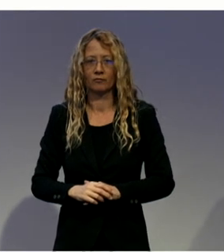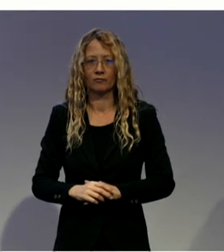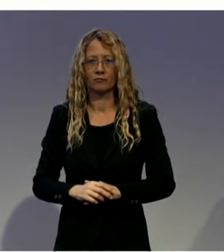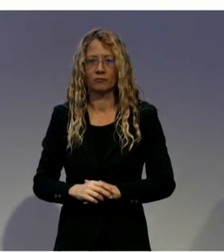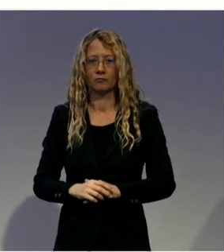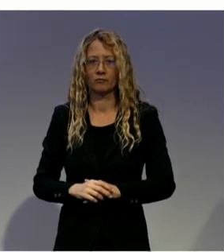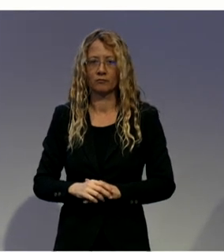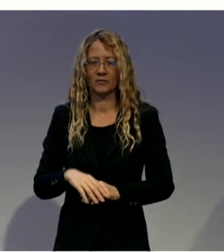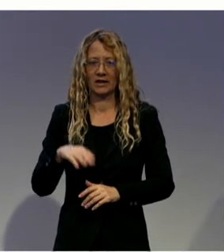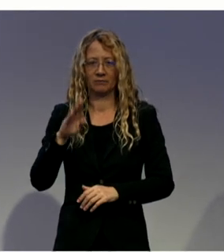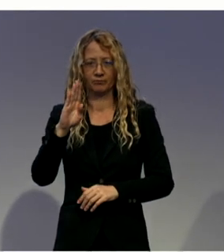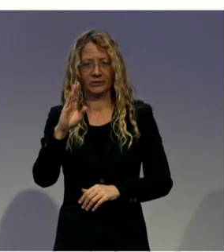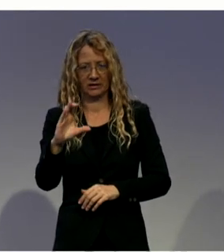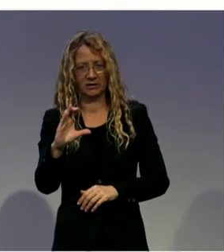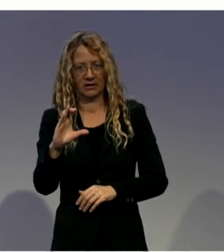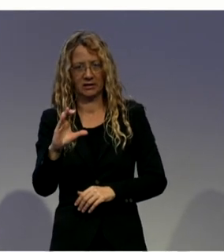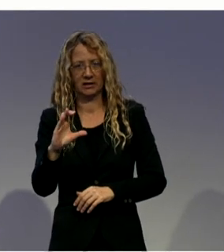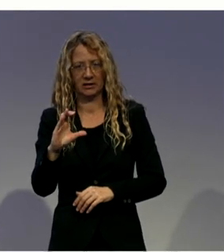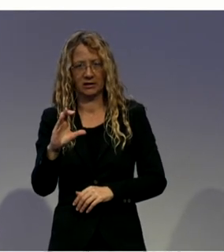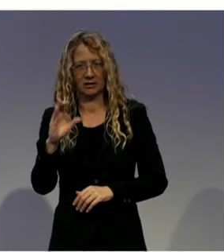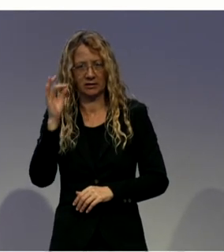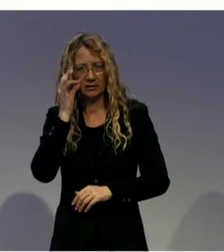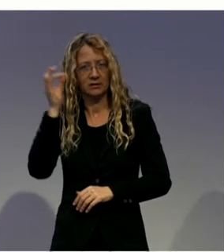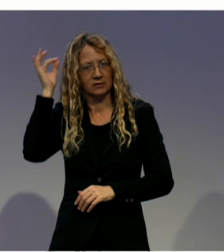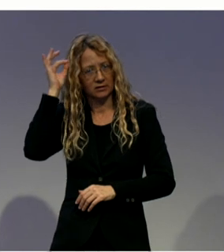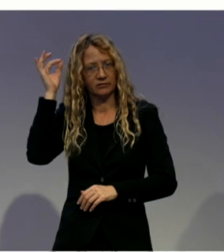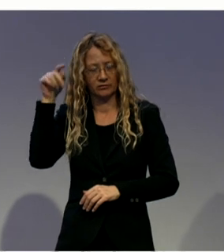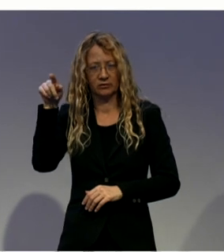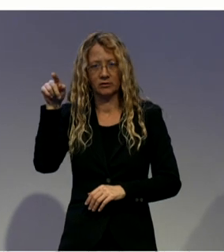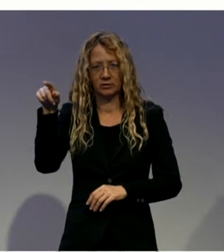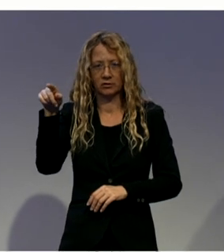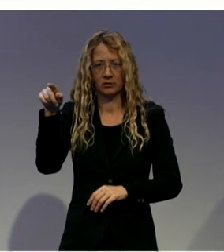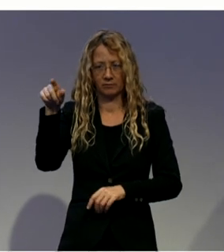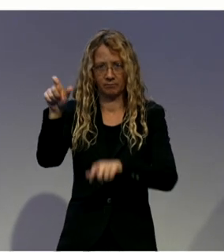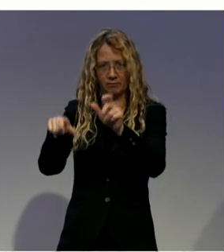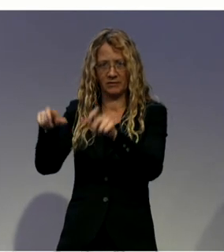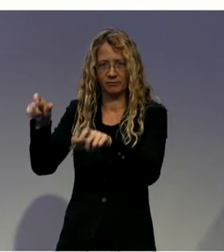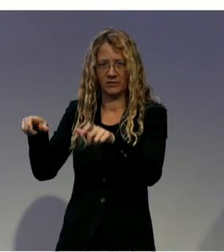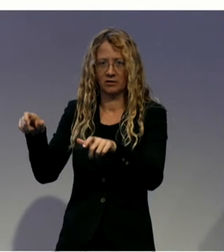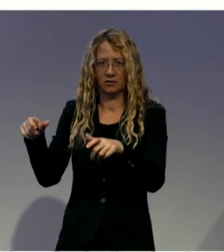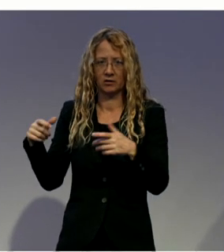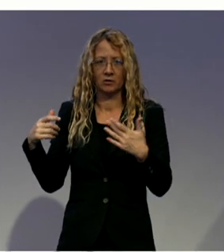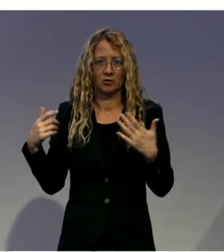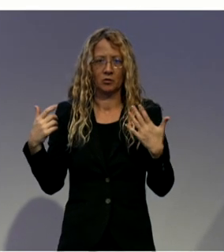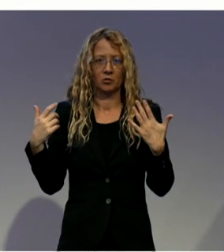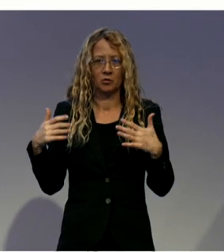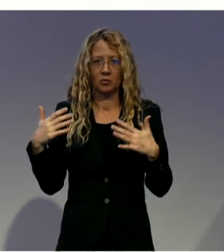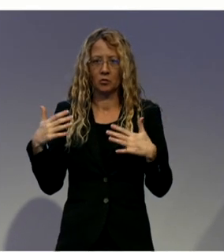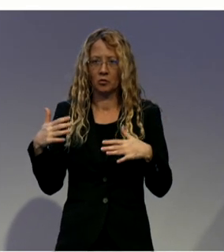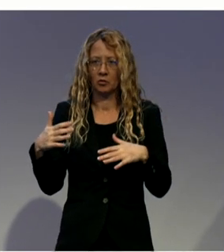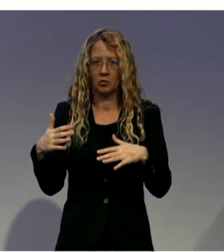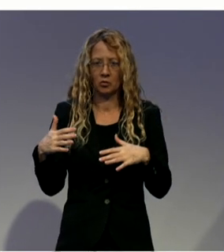vulnerable Indigenous population. Our program has identified many challenges